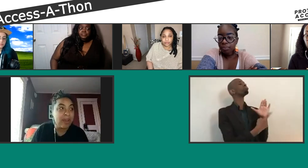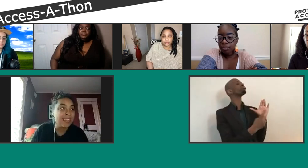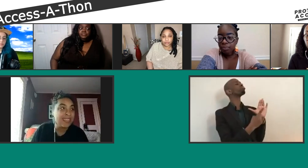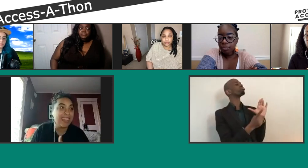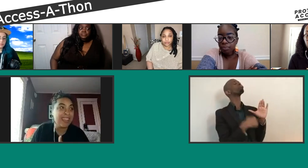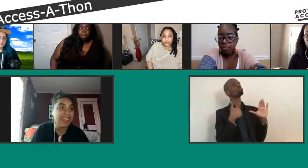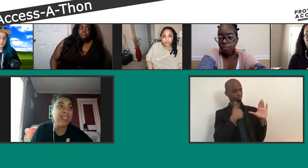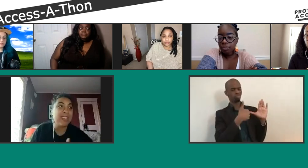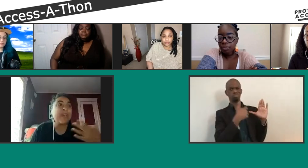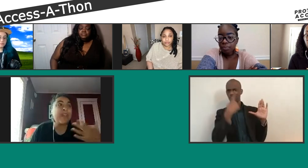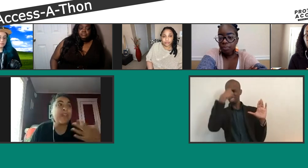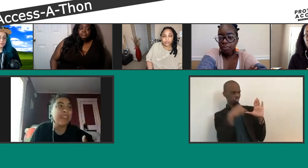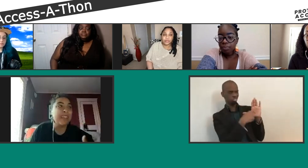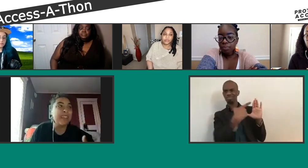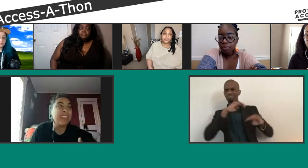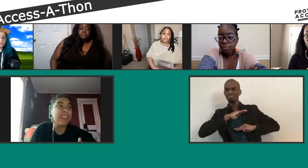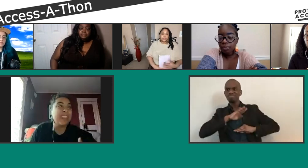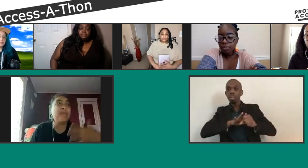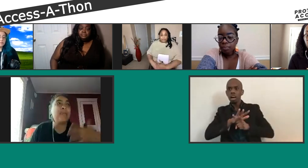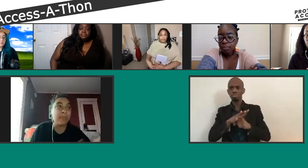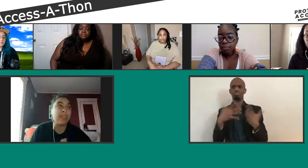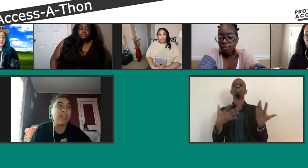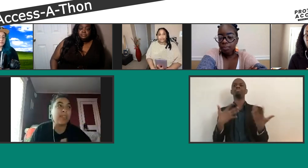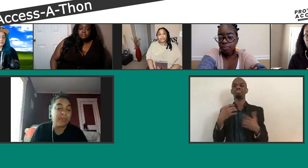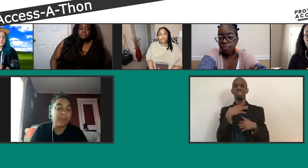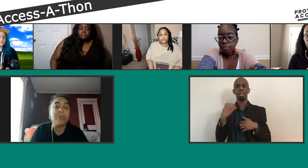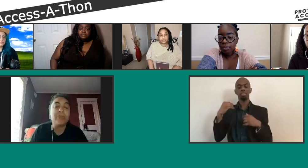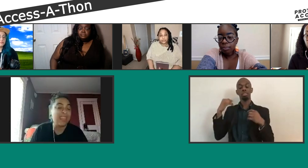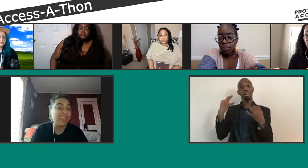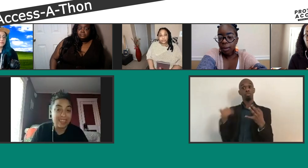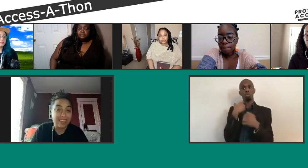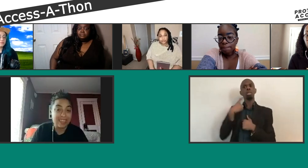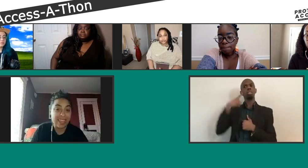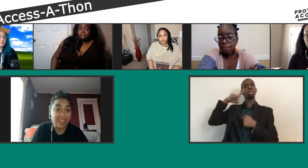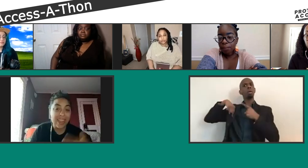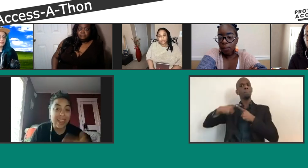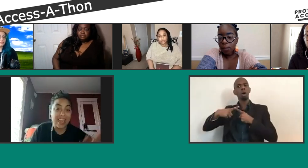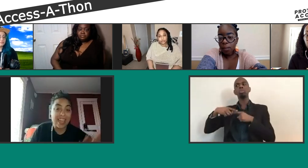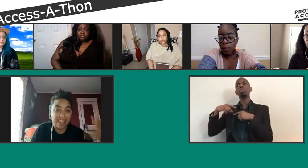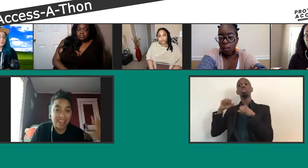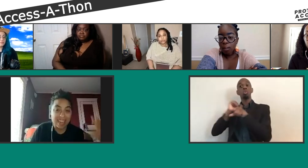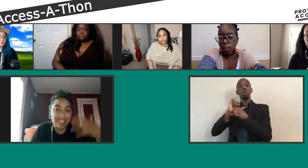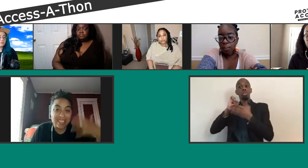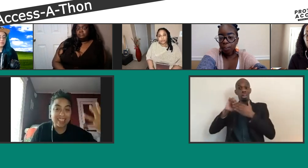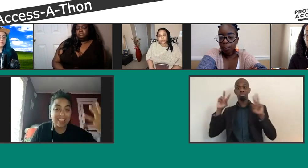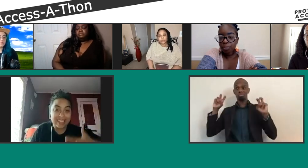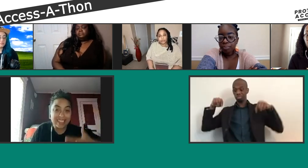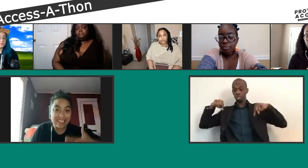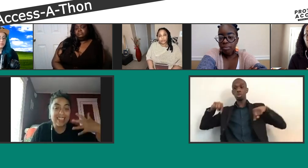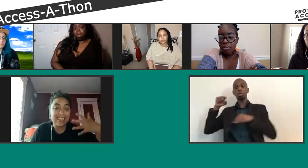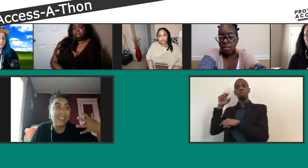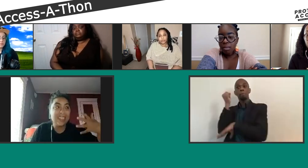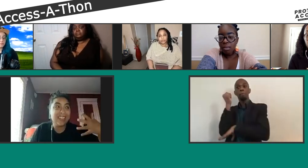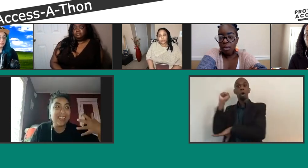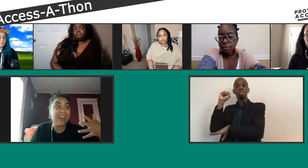what's, you know, and the work, thinking about the work that, that protest access does that like recognizing that access is